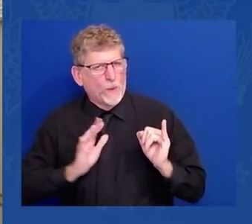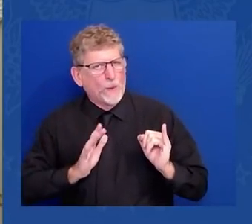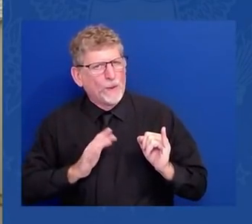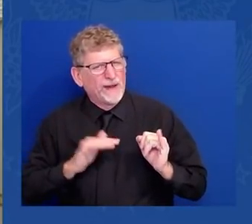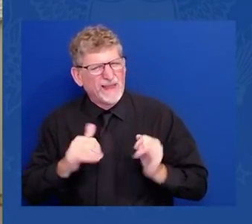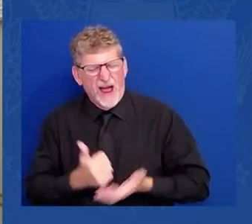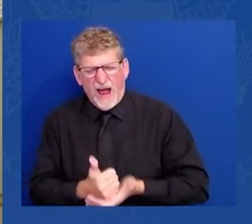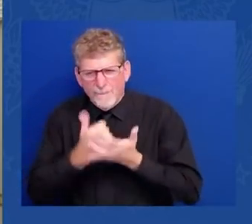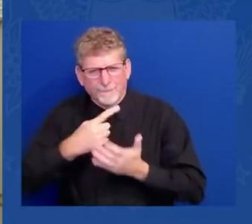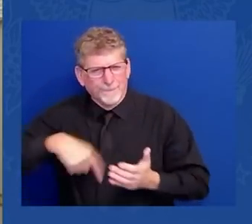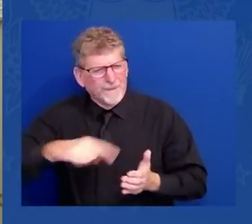is the goal we should be racing toward.